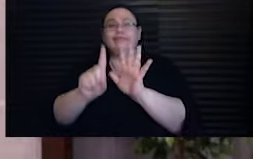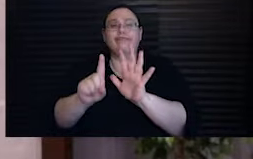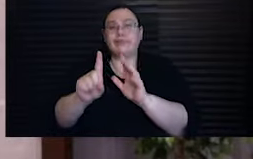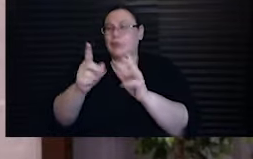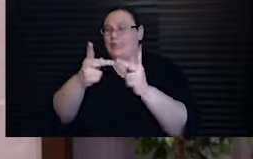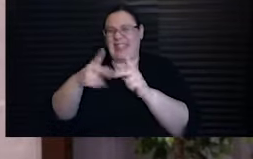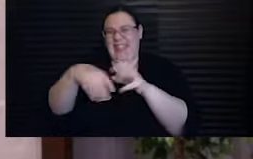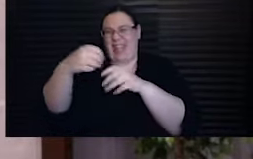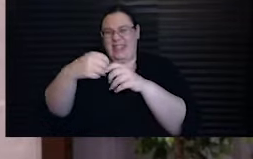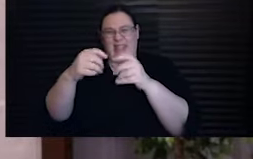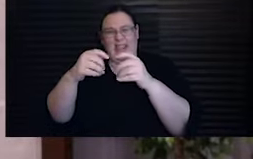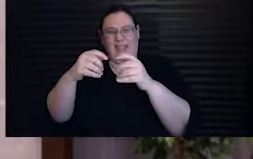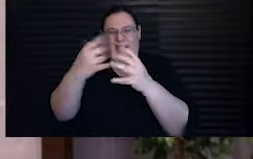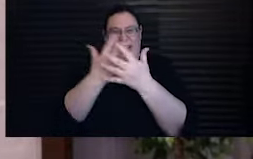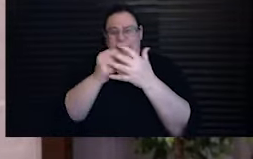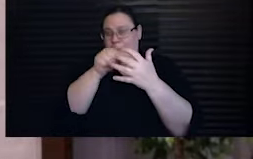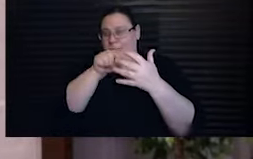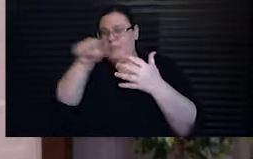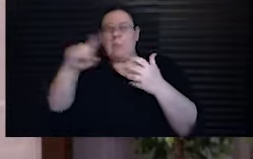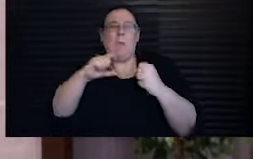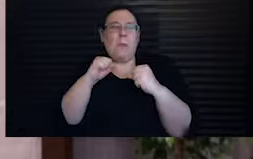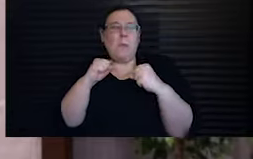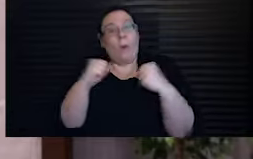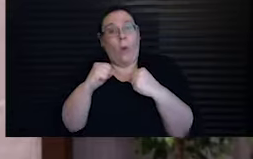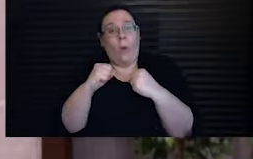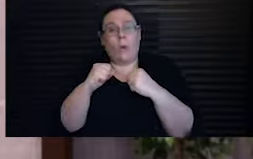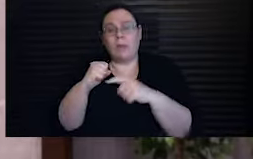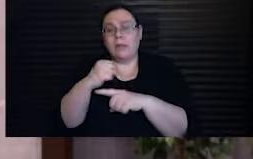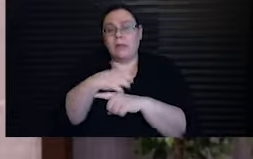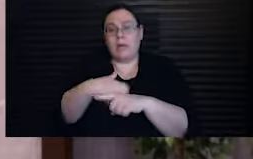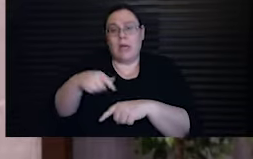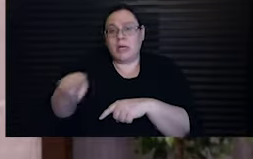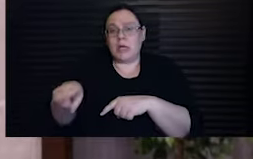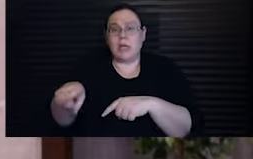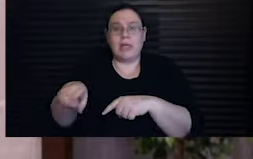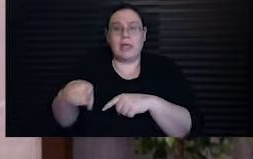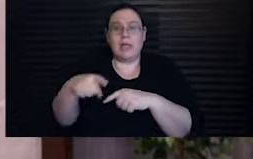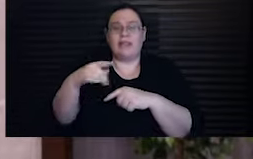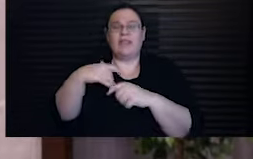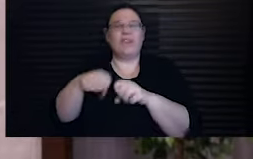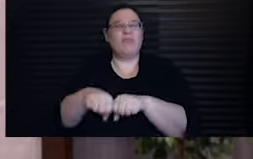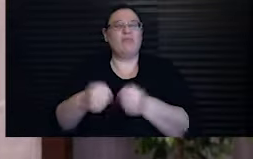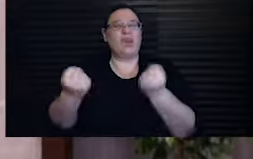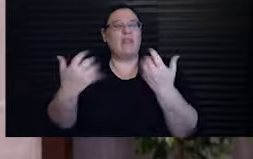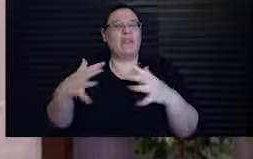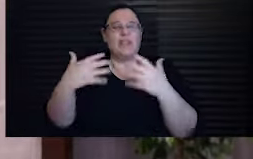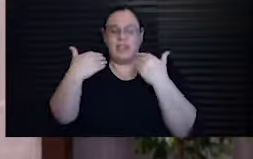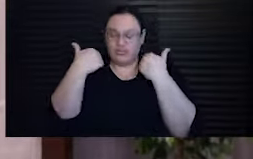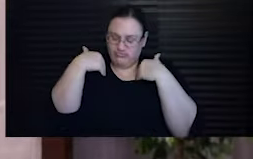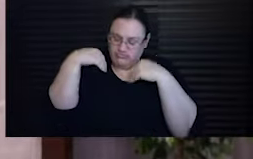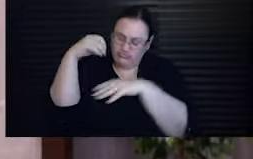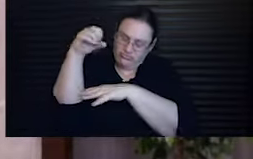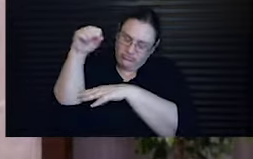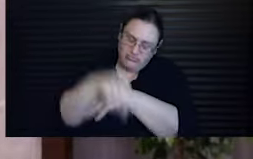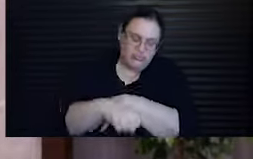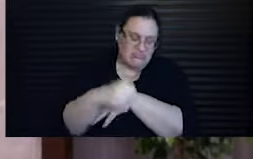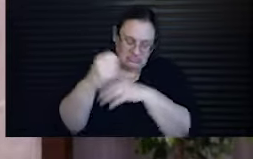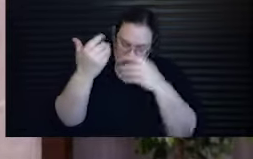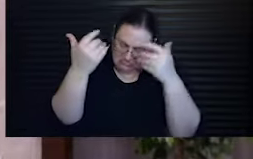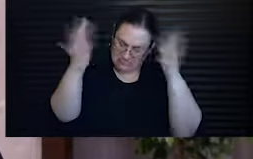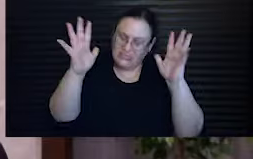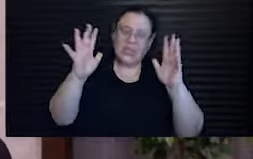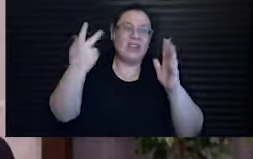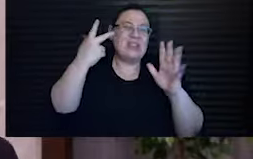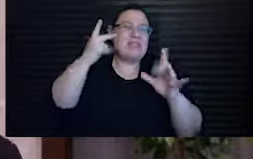and it was bitter cold, and he was hungry, and he was broken, and he had already witnessed a lifetime